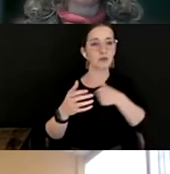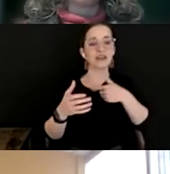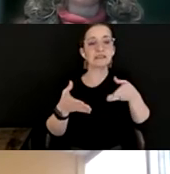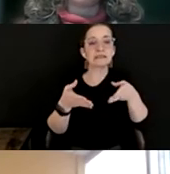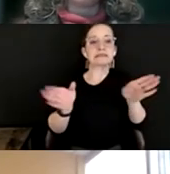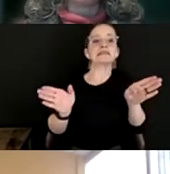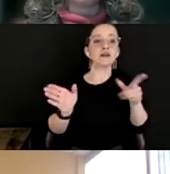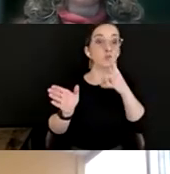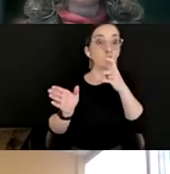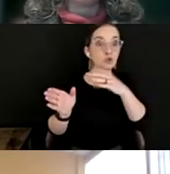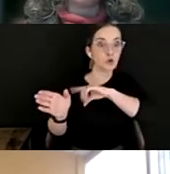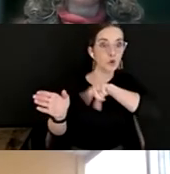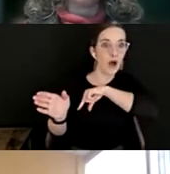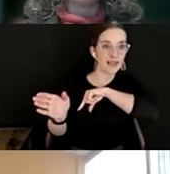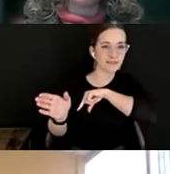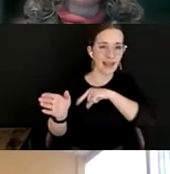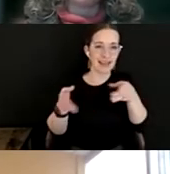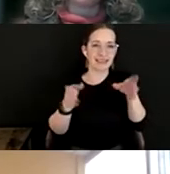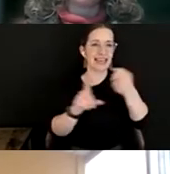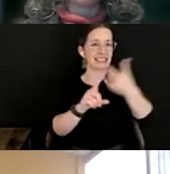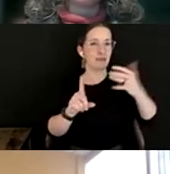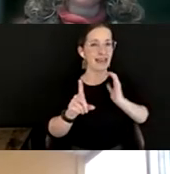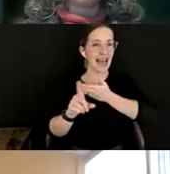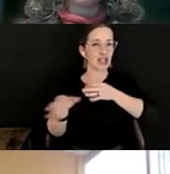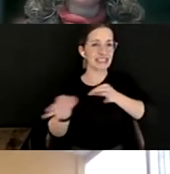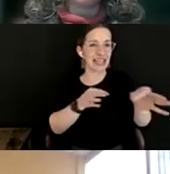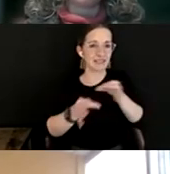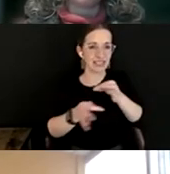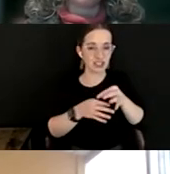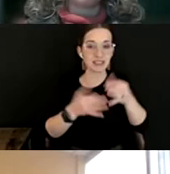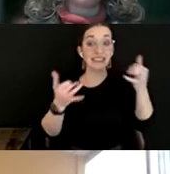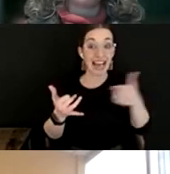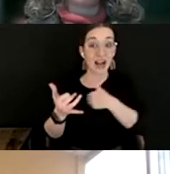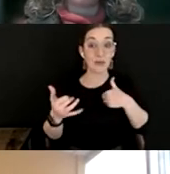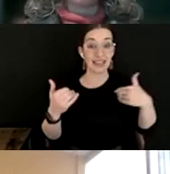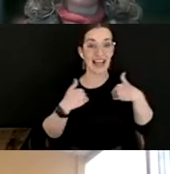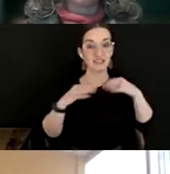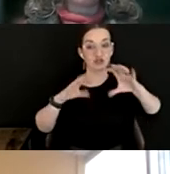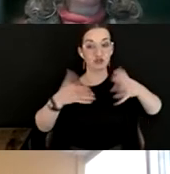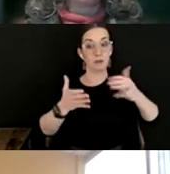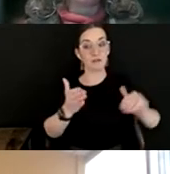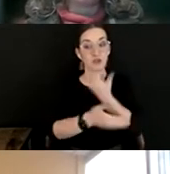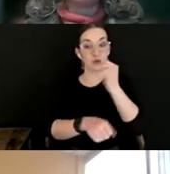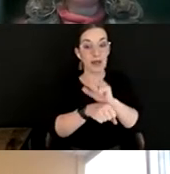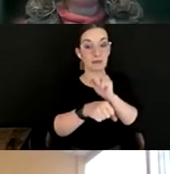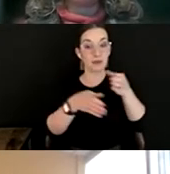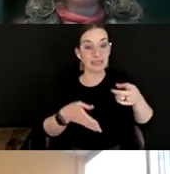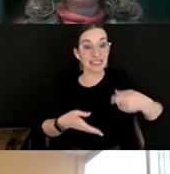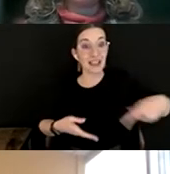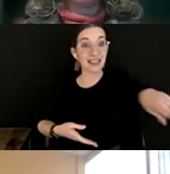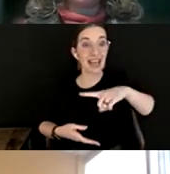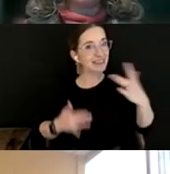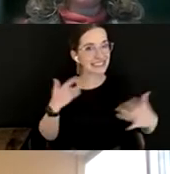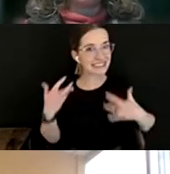that then, of course, has led to us having a group of new employees that are exciting in many ways because they're bringing different experiences